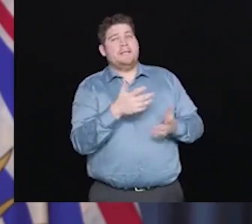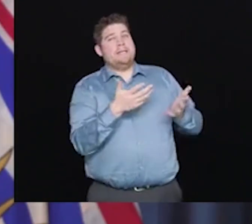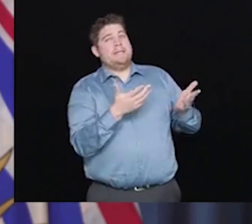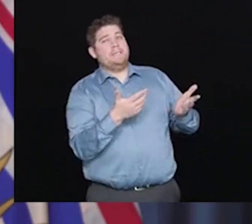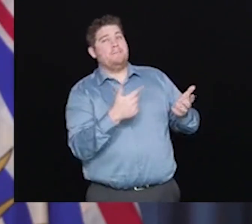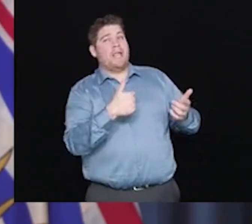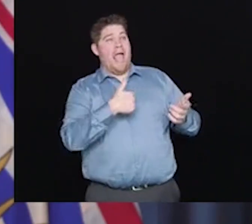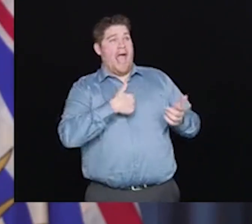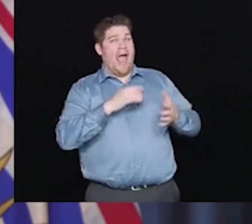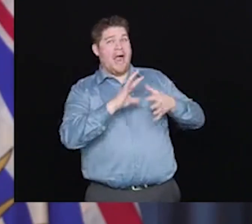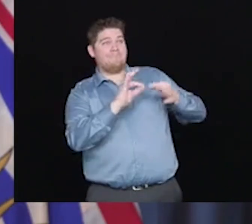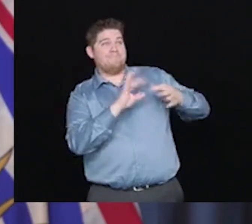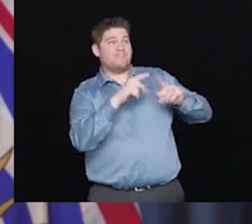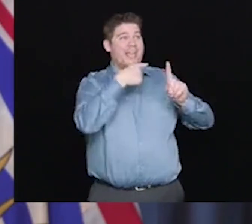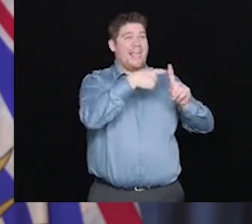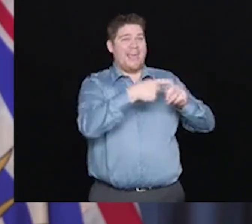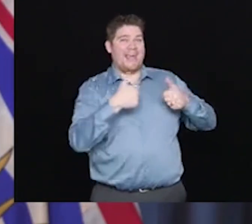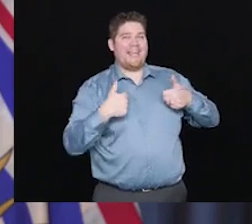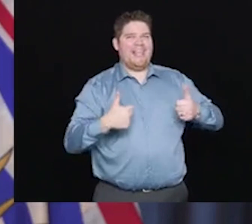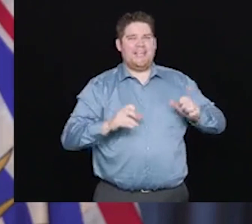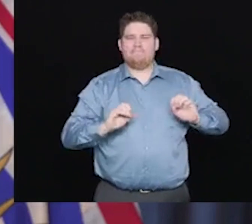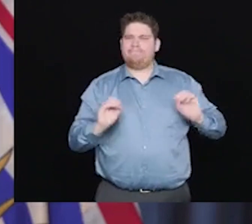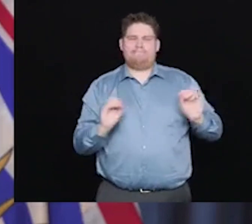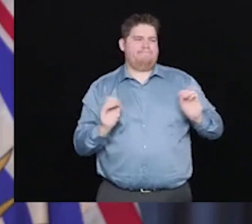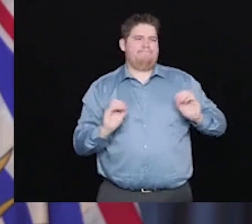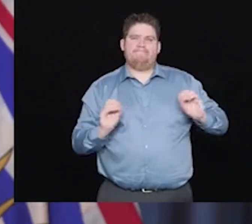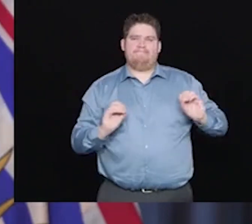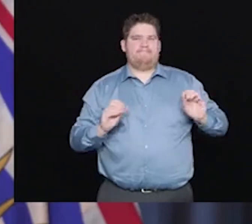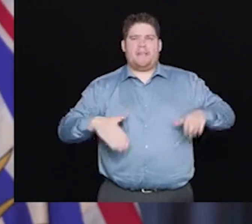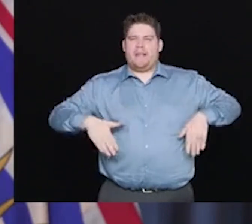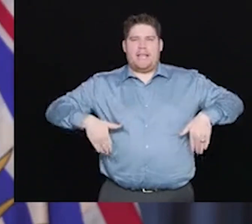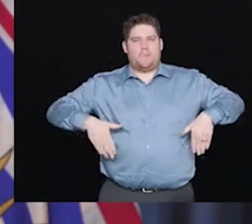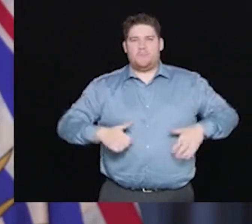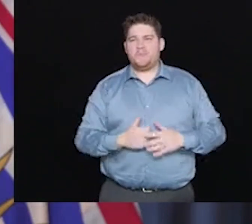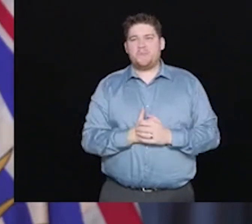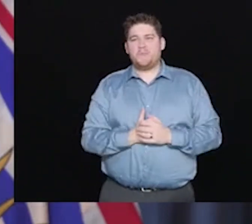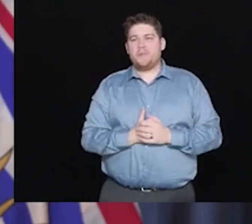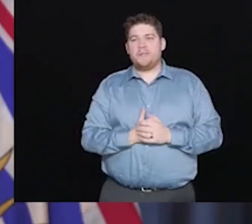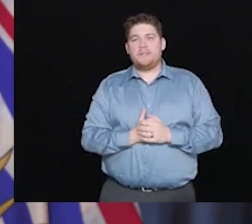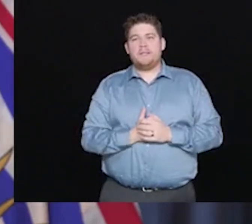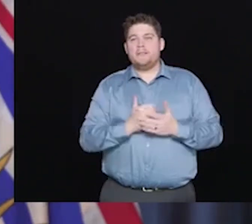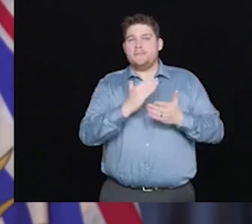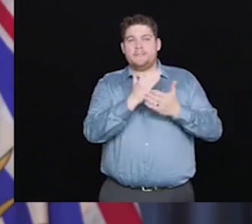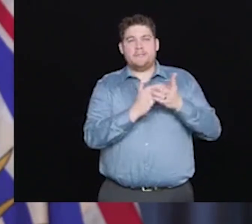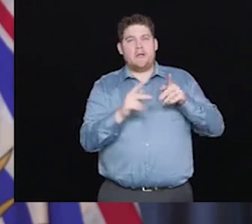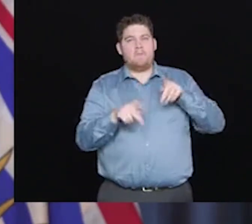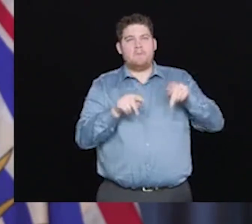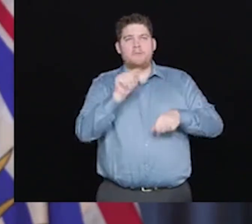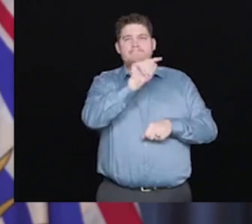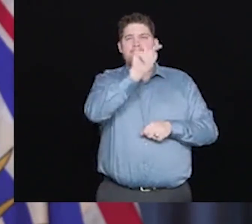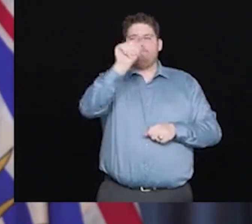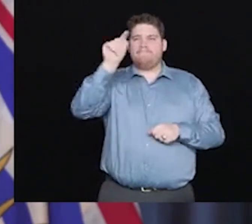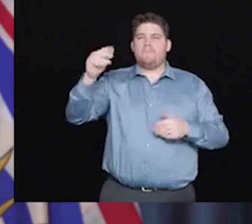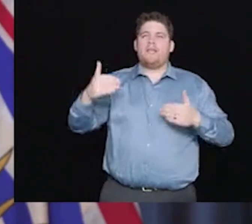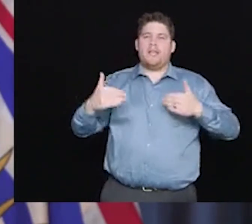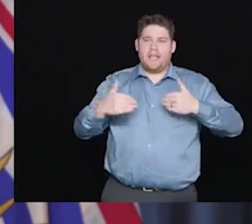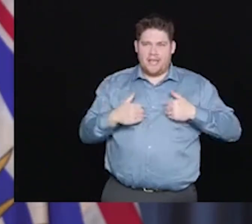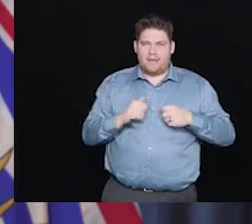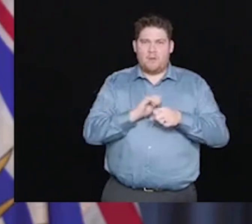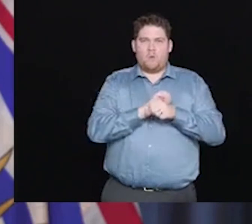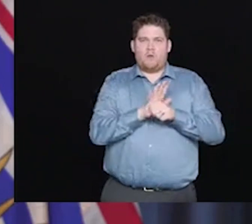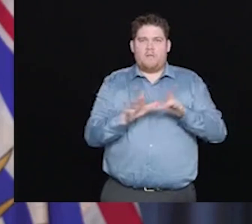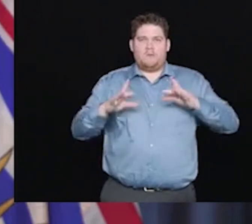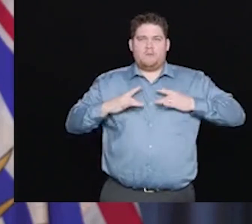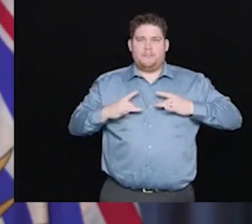in these restrictive measures. So there are people out there who are incubating this disease. We know there's been transmission. So we are not going to see